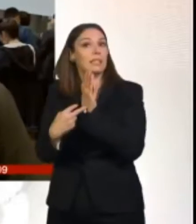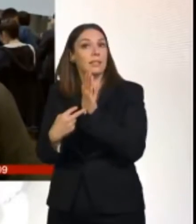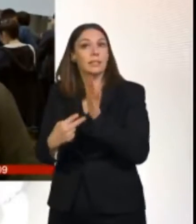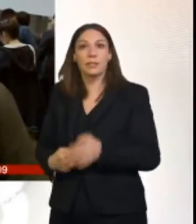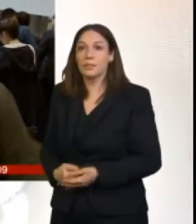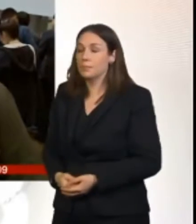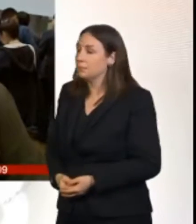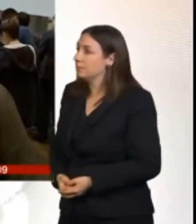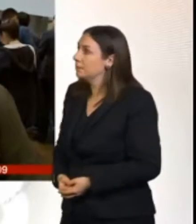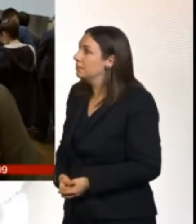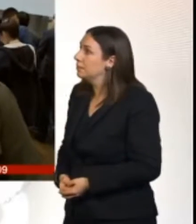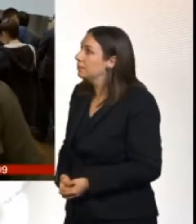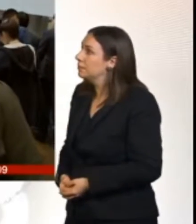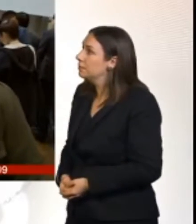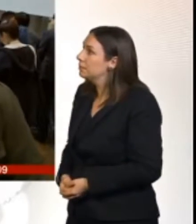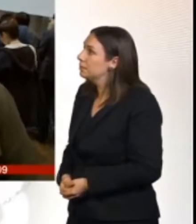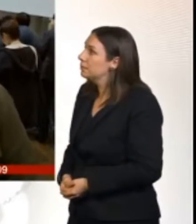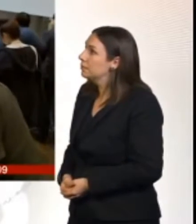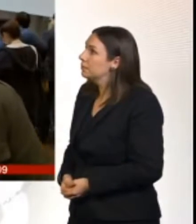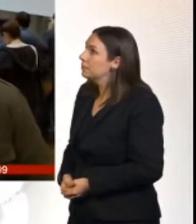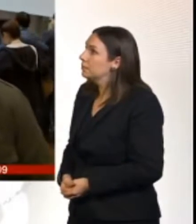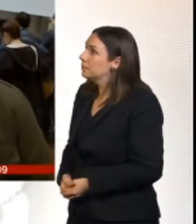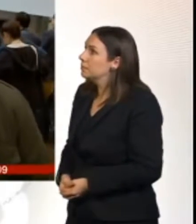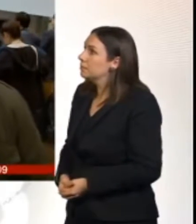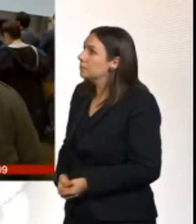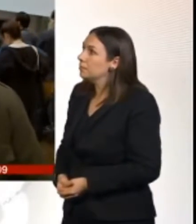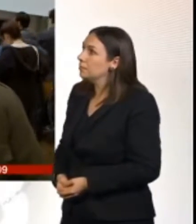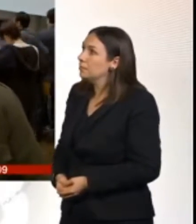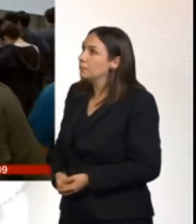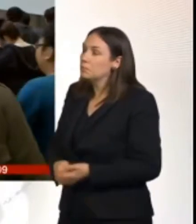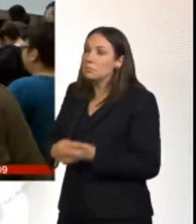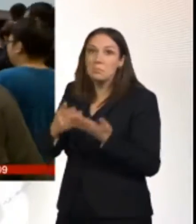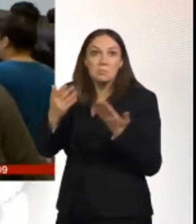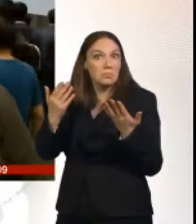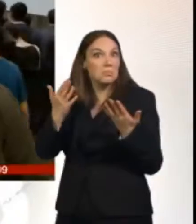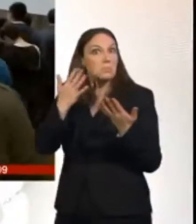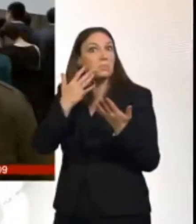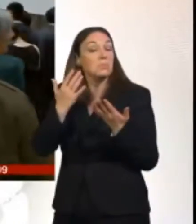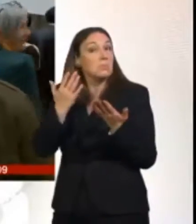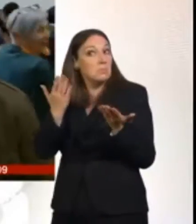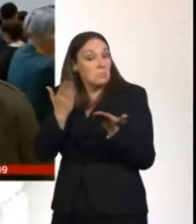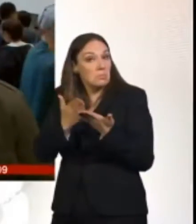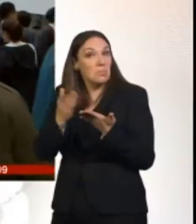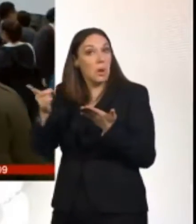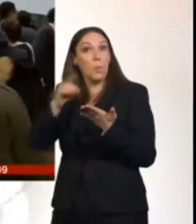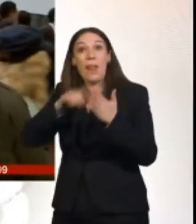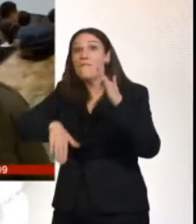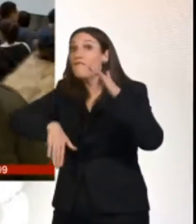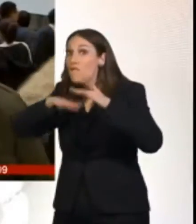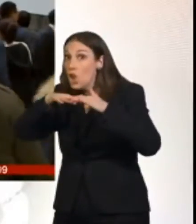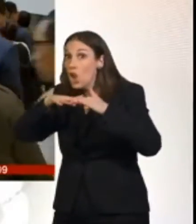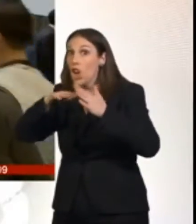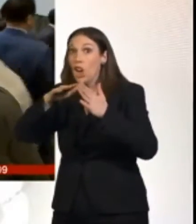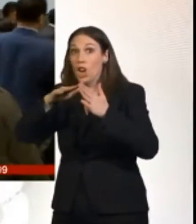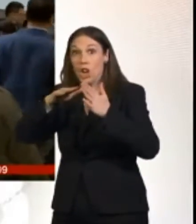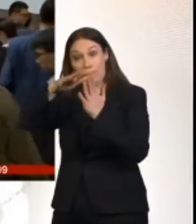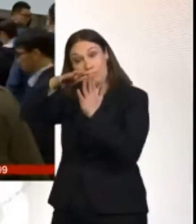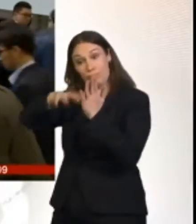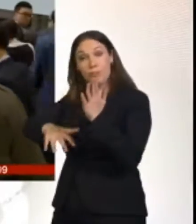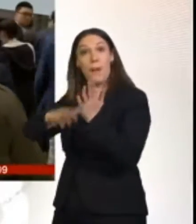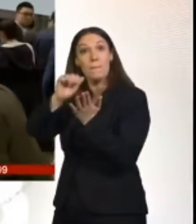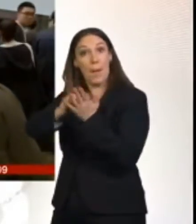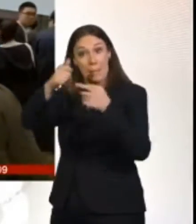revelation. Will the details of what he's done be fully published, they be fully shared and fully available